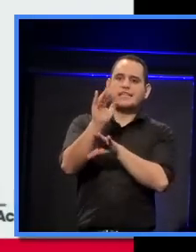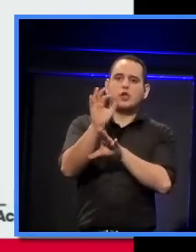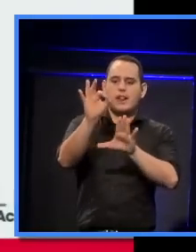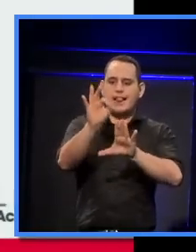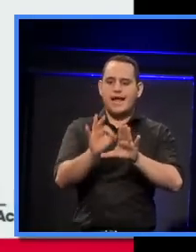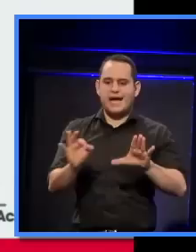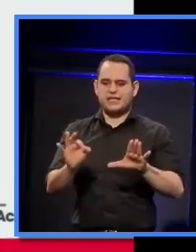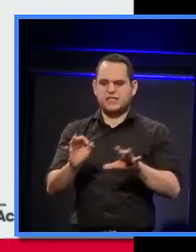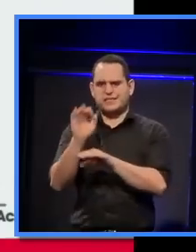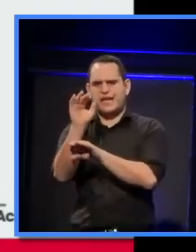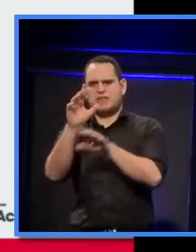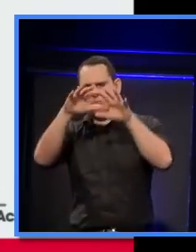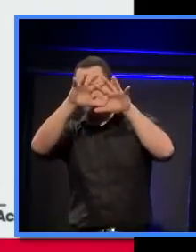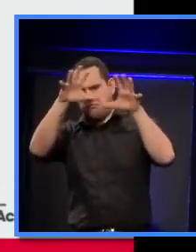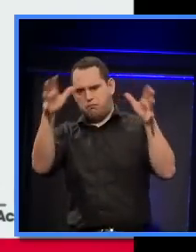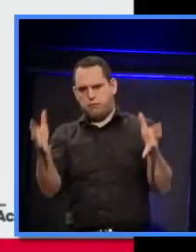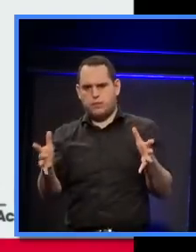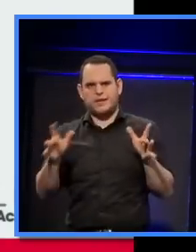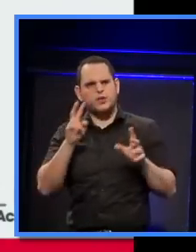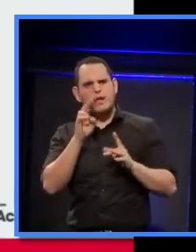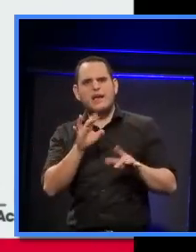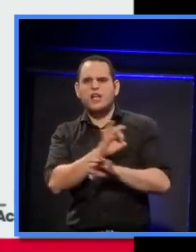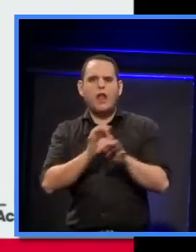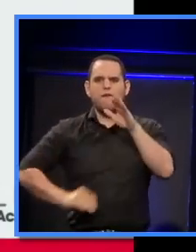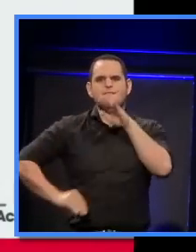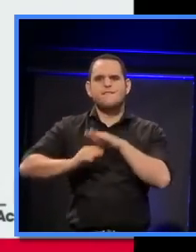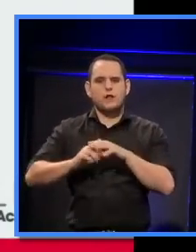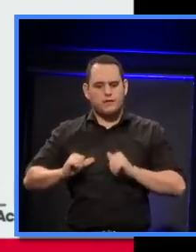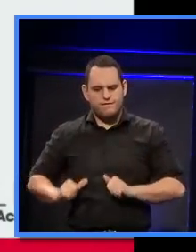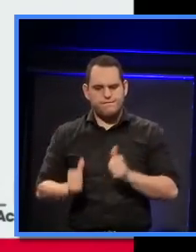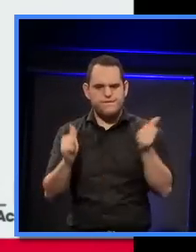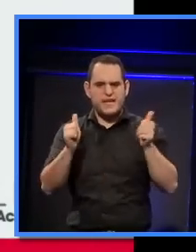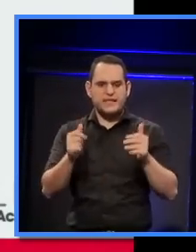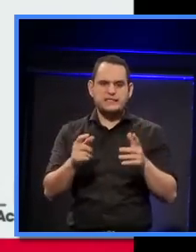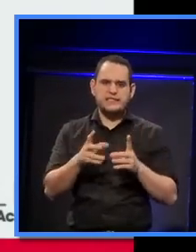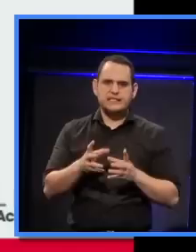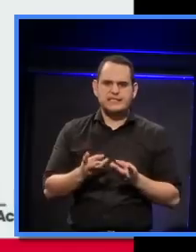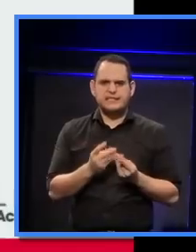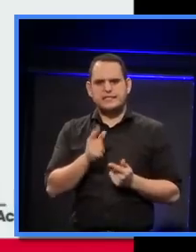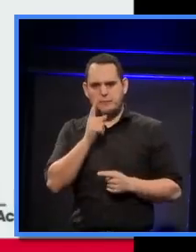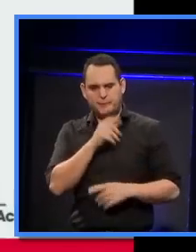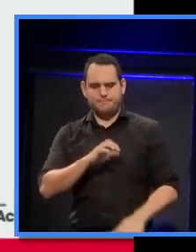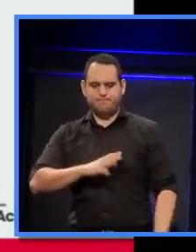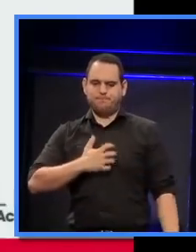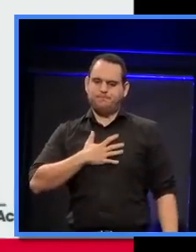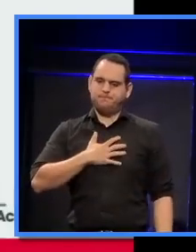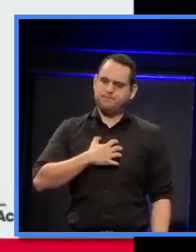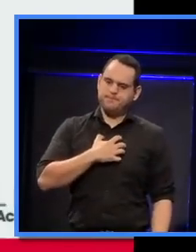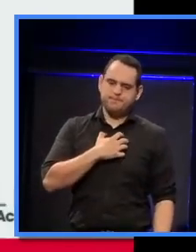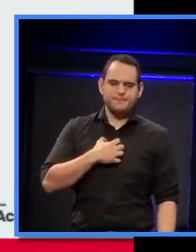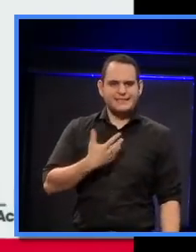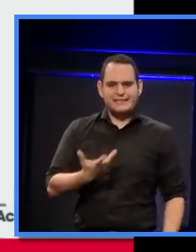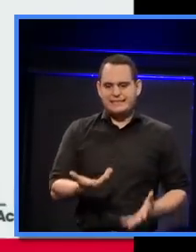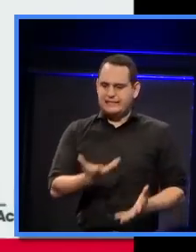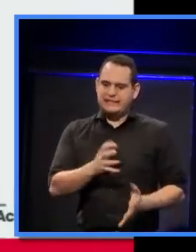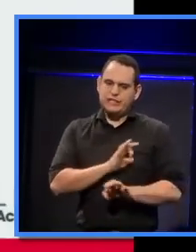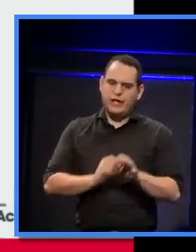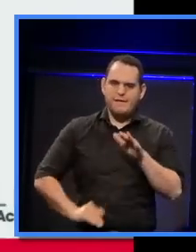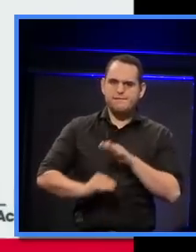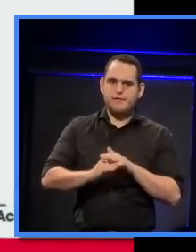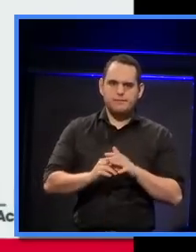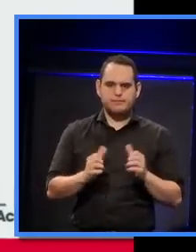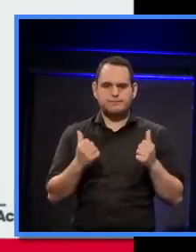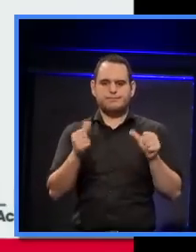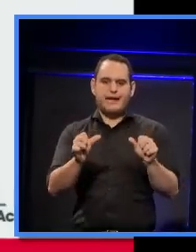from even the unfinished nature in terms of it being controversial in terms of John Neville's opinion, the other architectural